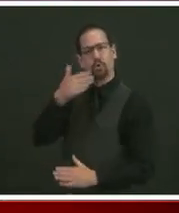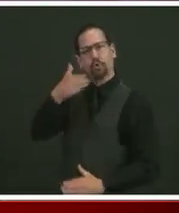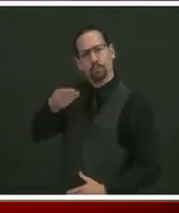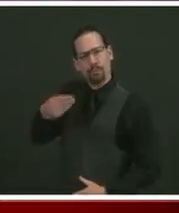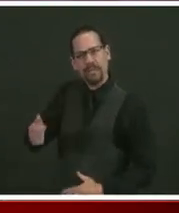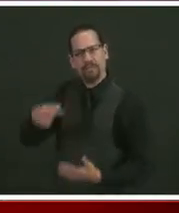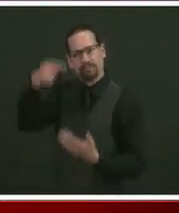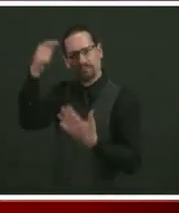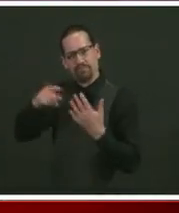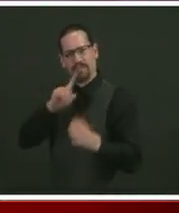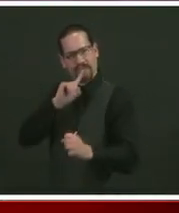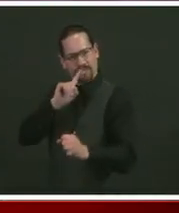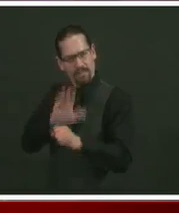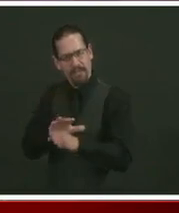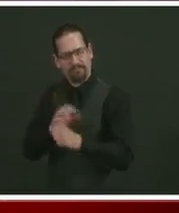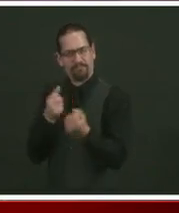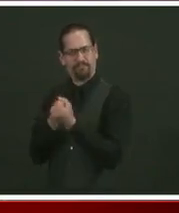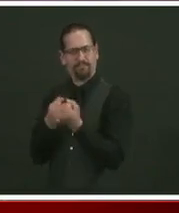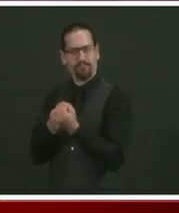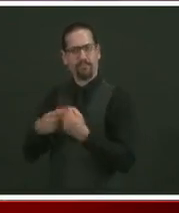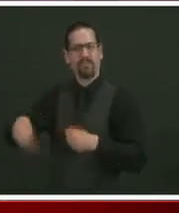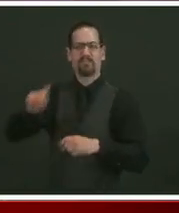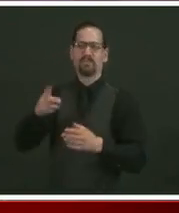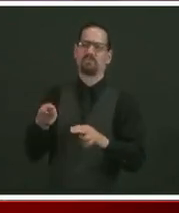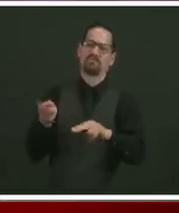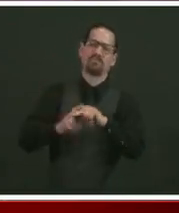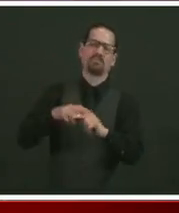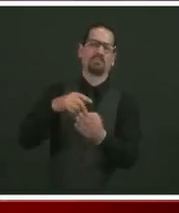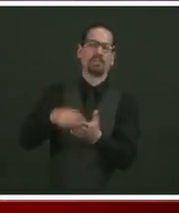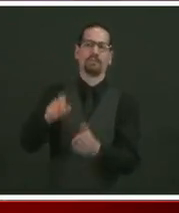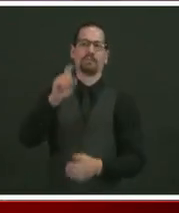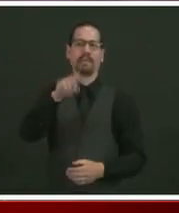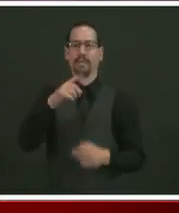In the meantime, we're doing this to meet the immediate need.